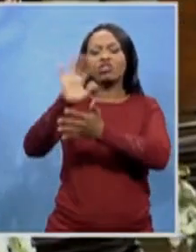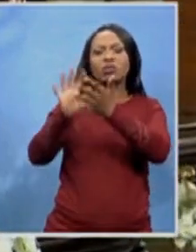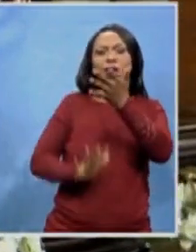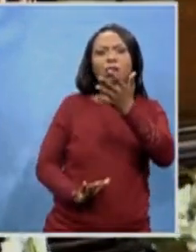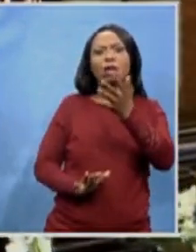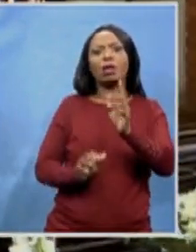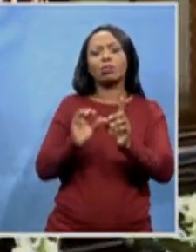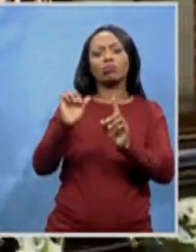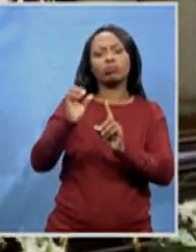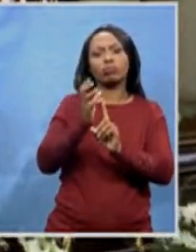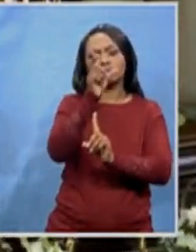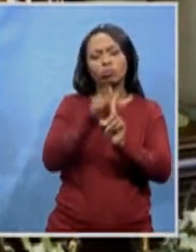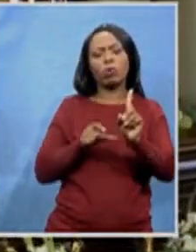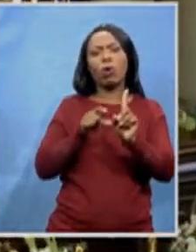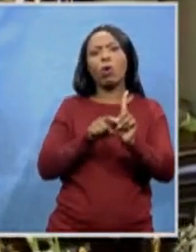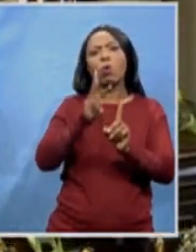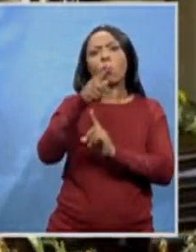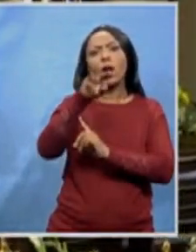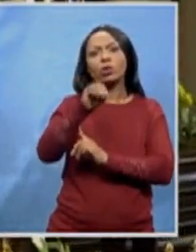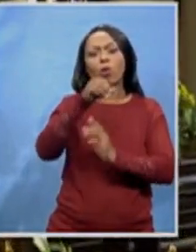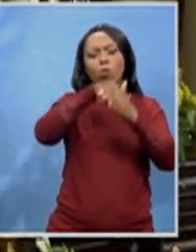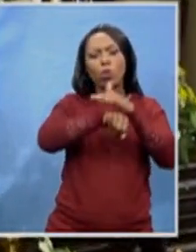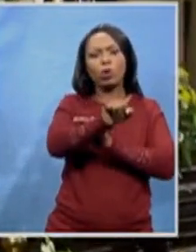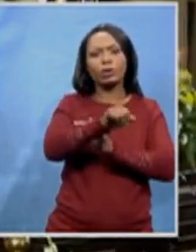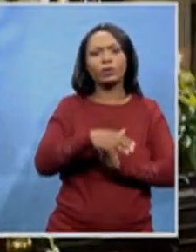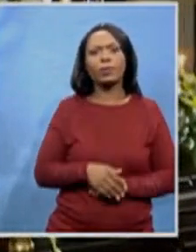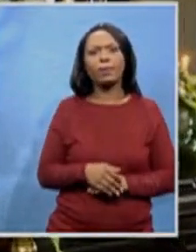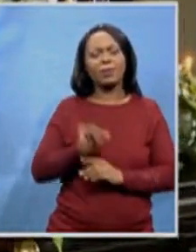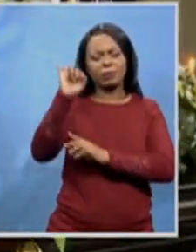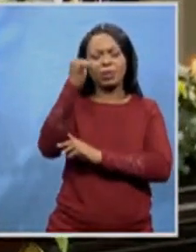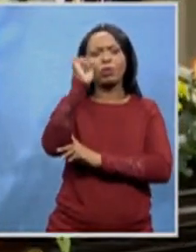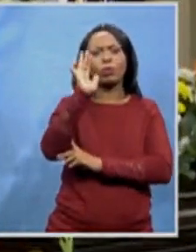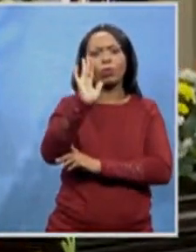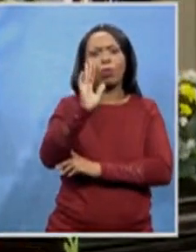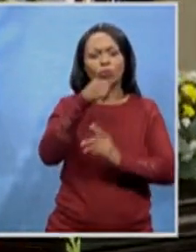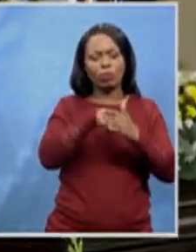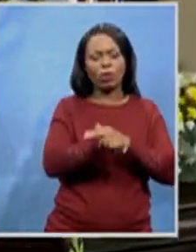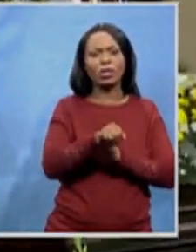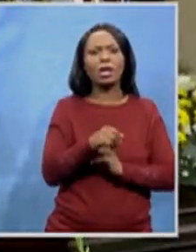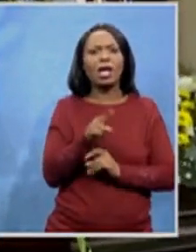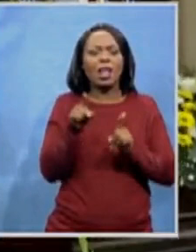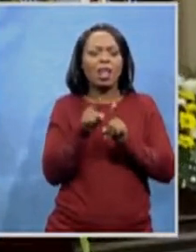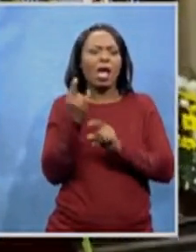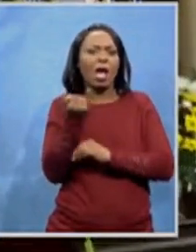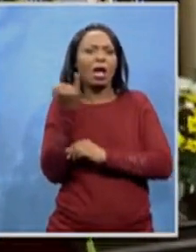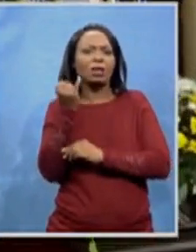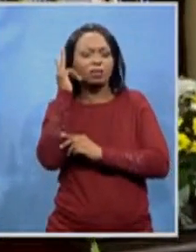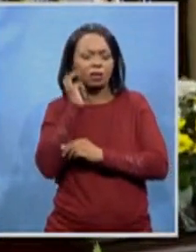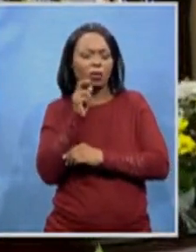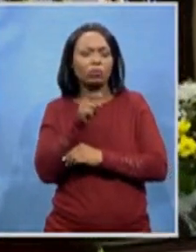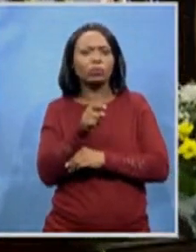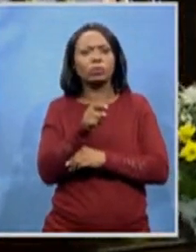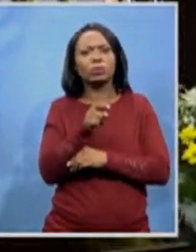Very distinct, unique in sound, founded on raw talent, from dusty townships